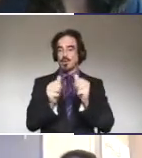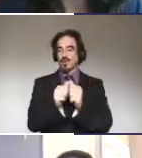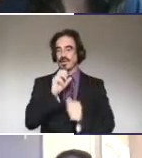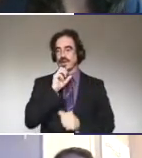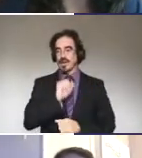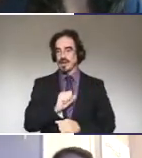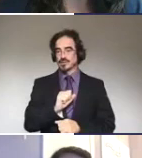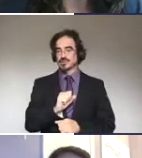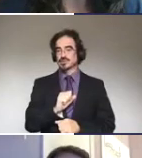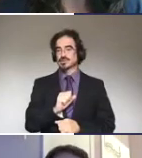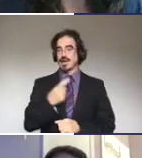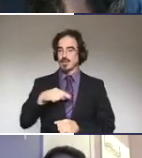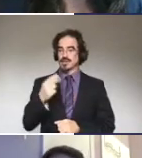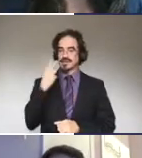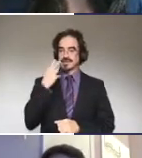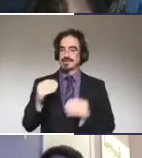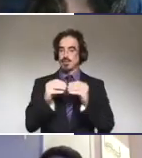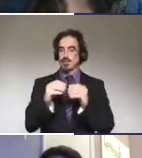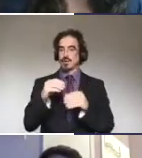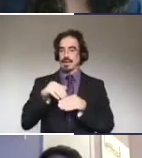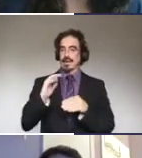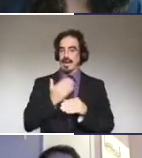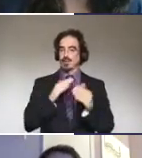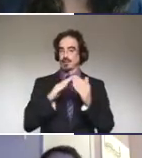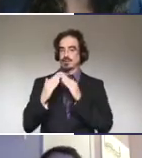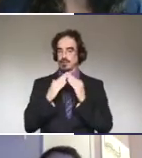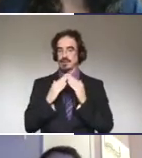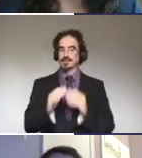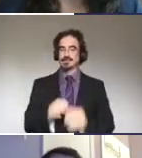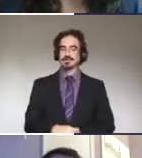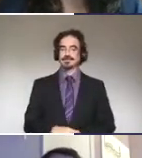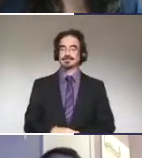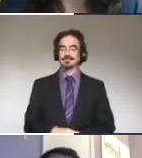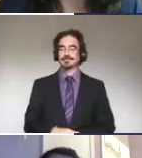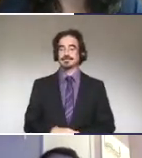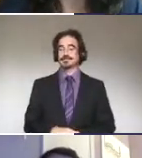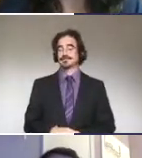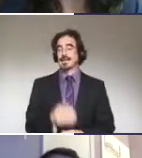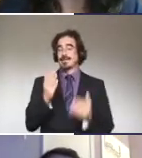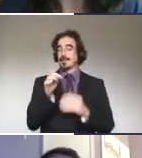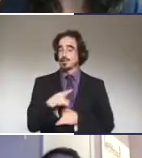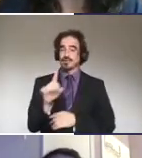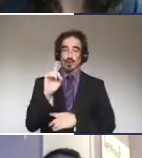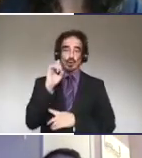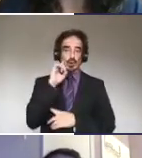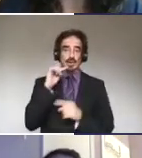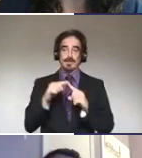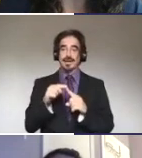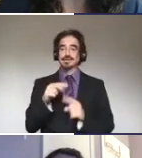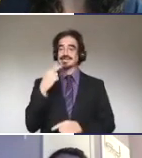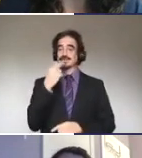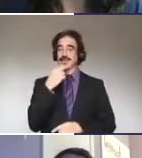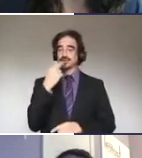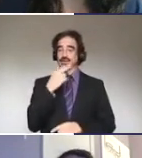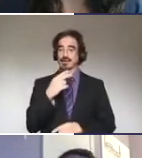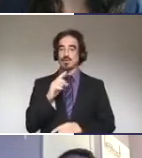that we live in. So most of you may have heard, you know, about speech reading for those that are deaf or hard